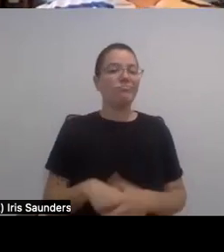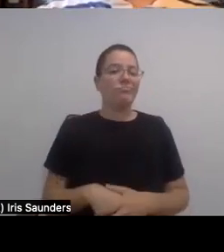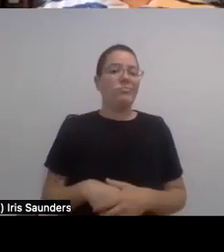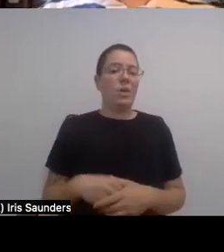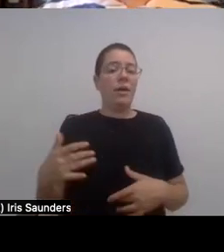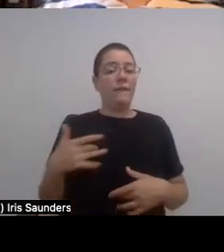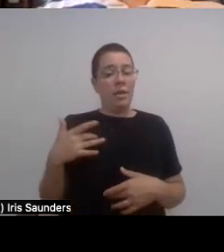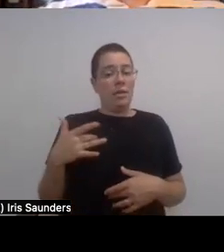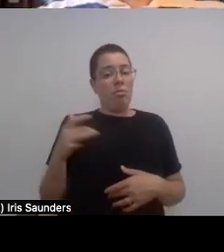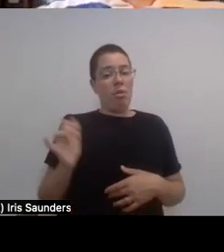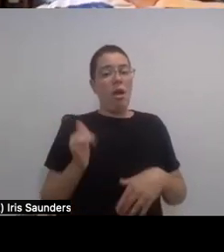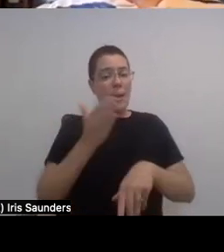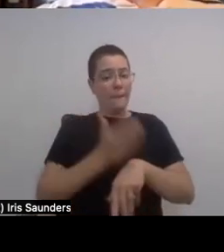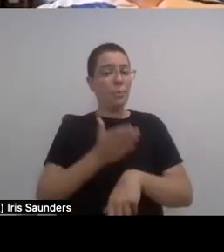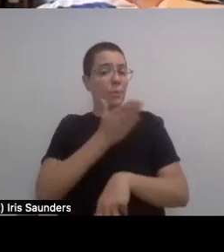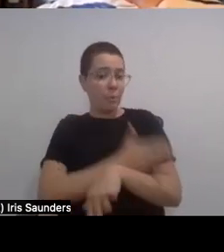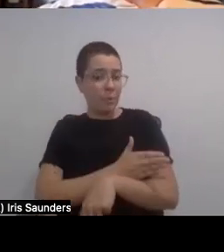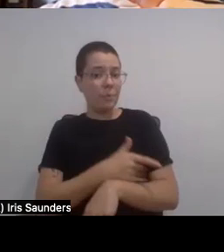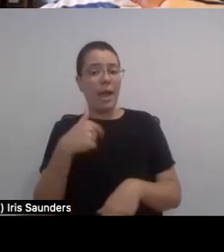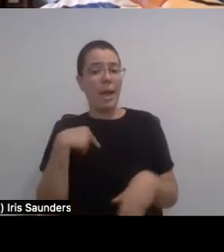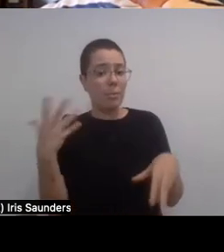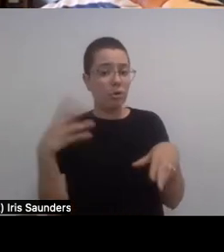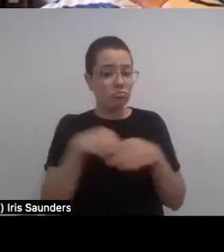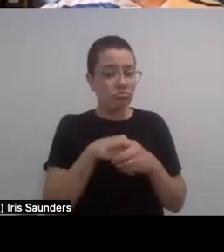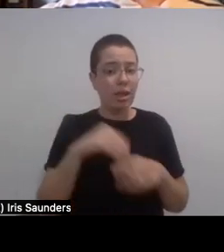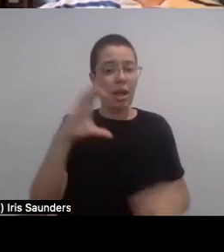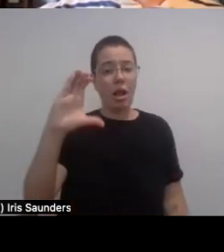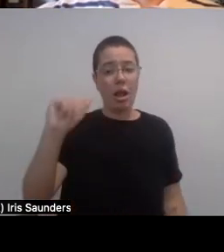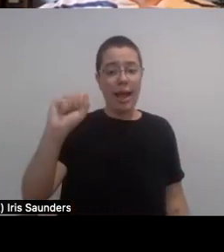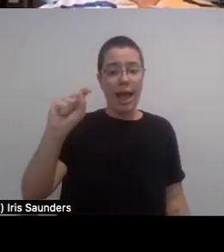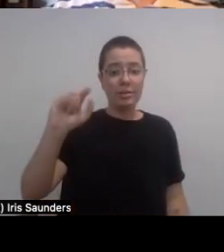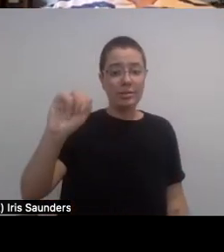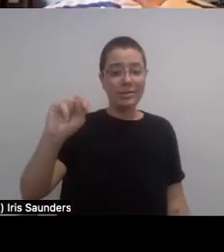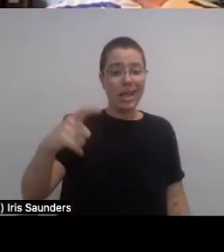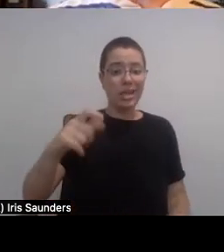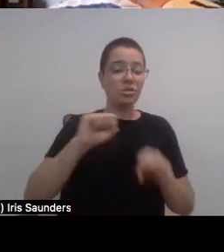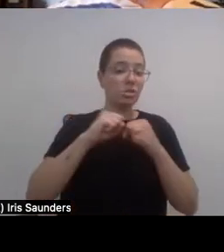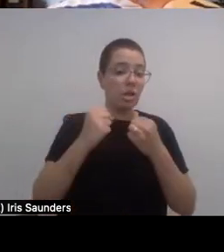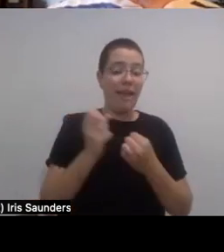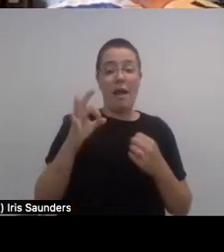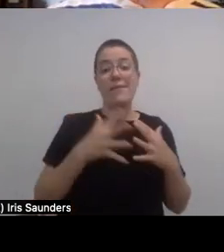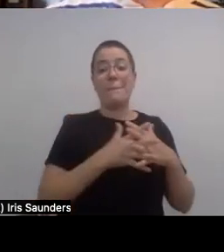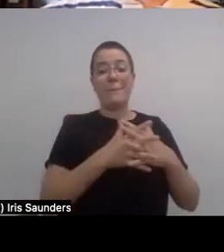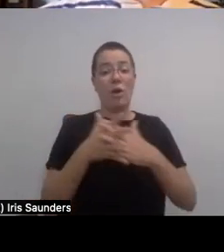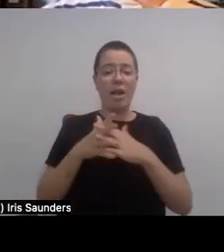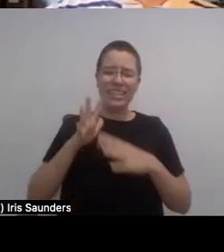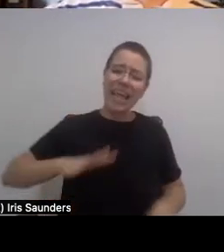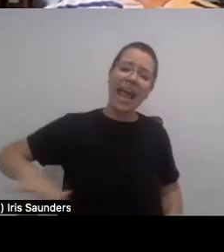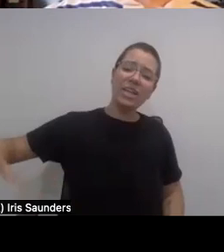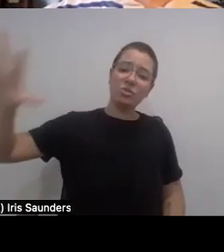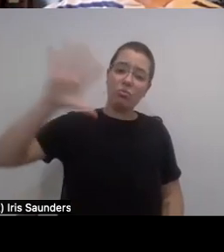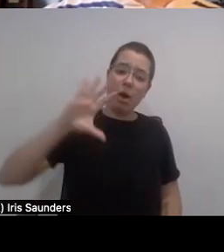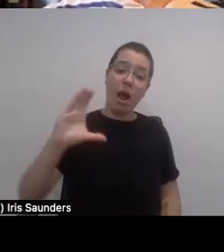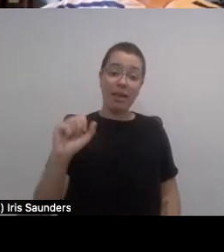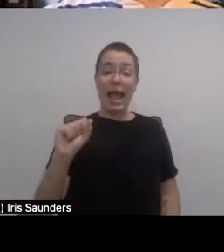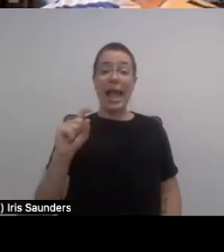think it's improving, like I participated in a casting society of America, nationwide casting call, and that was